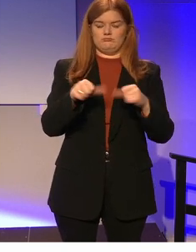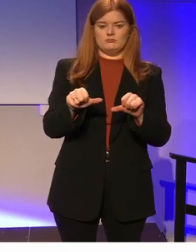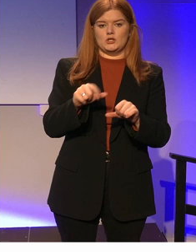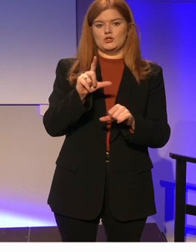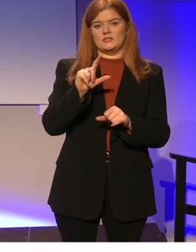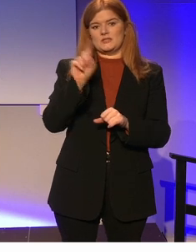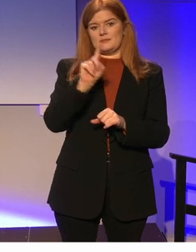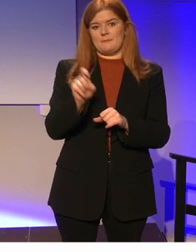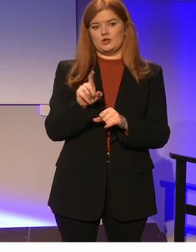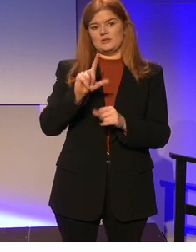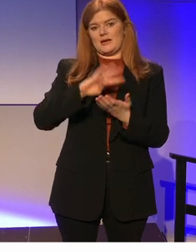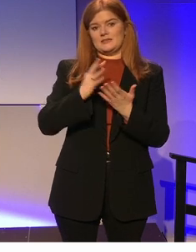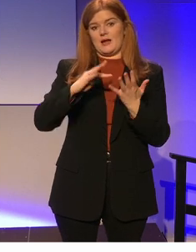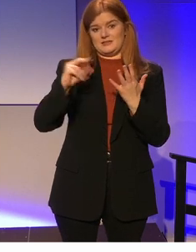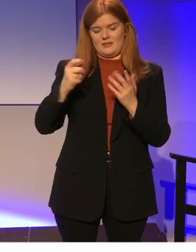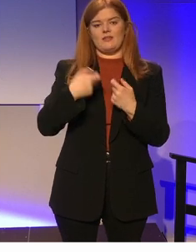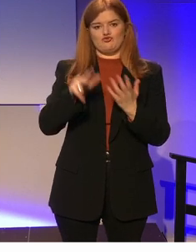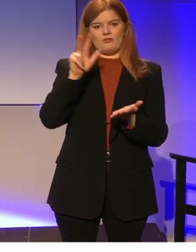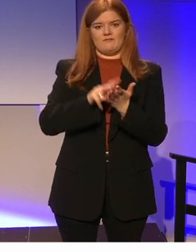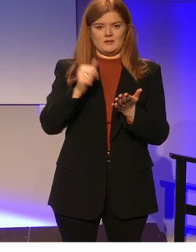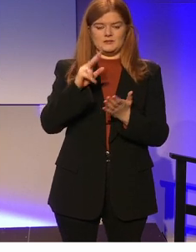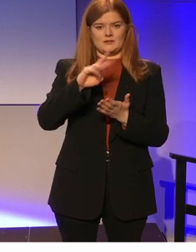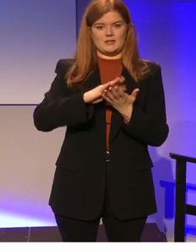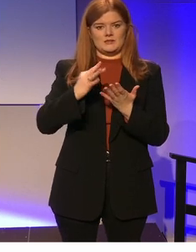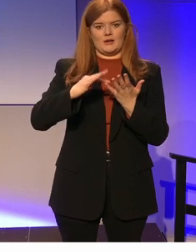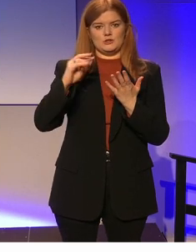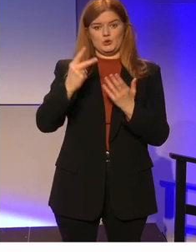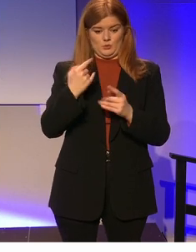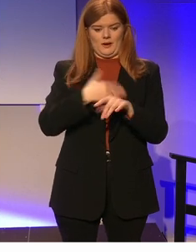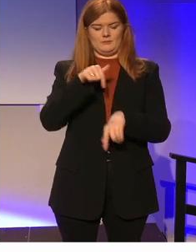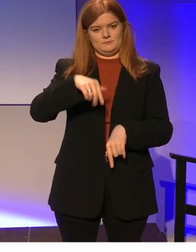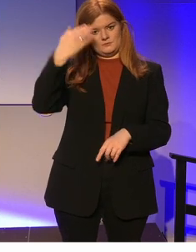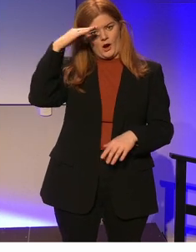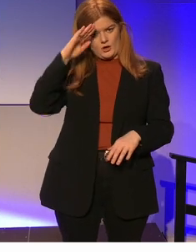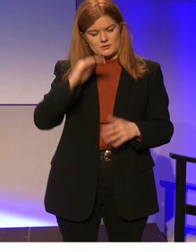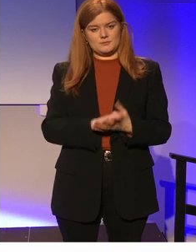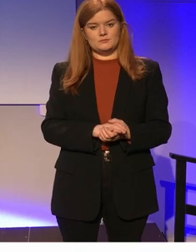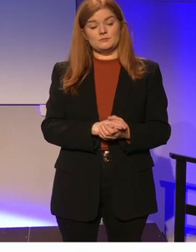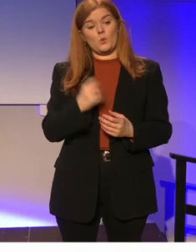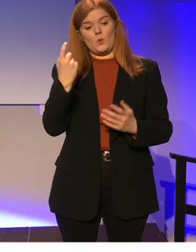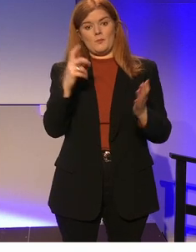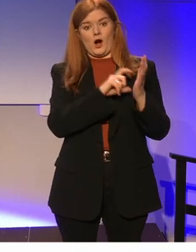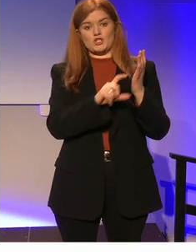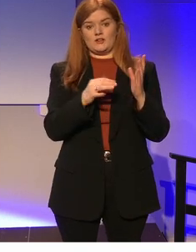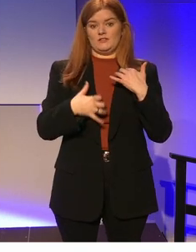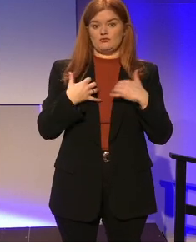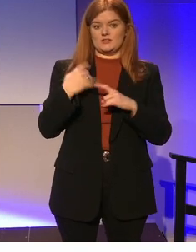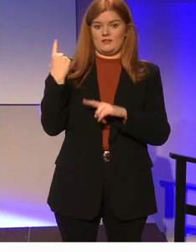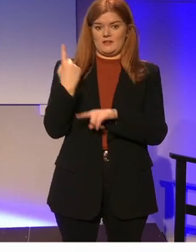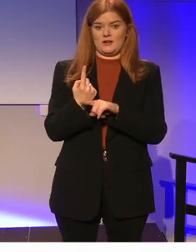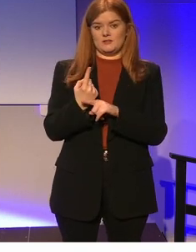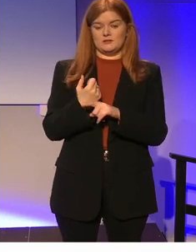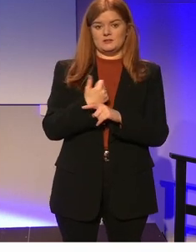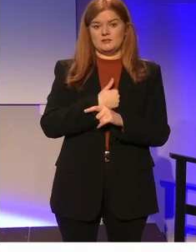in September 1990 and ratified in 1992 by Ireland. Another article of interest here and